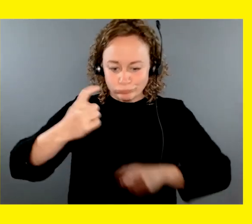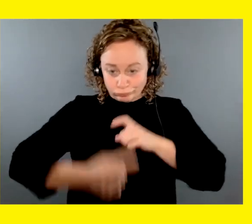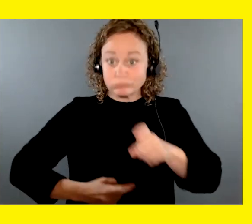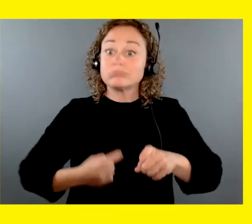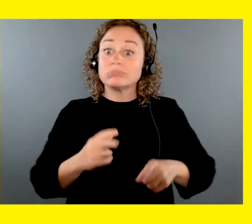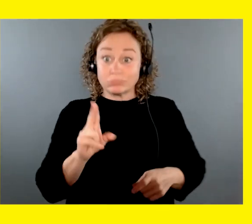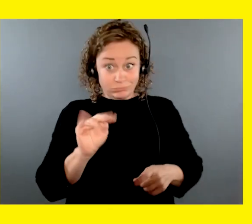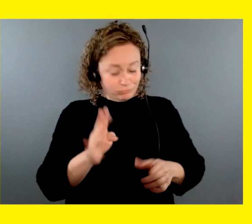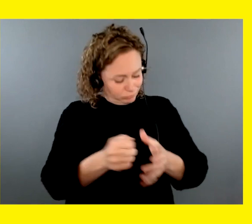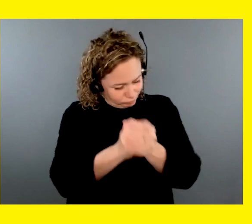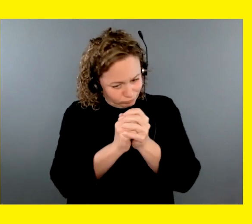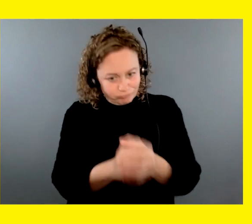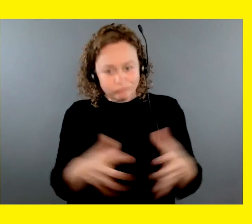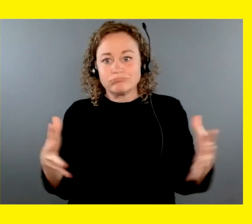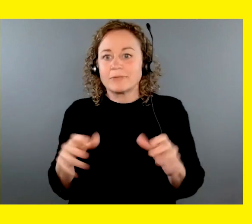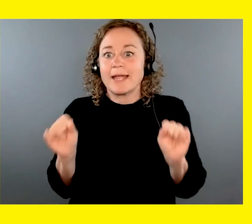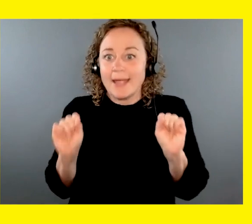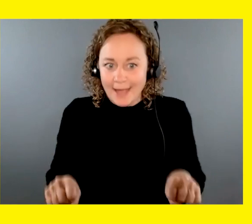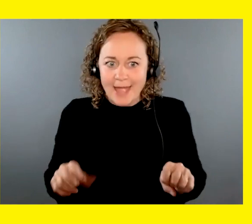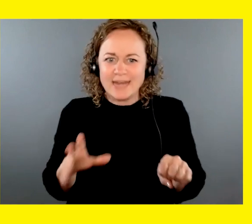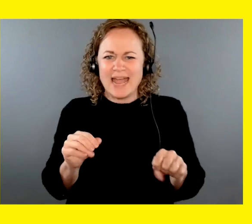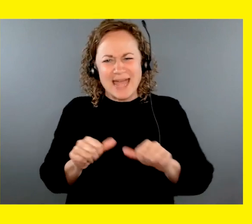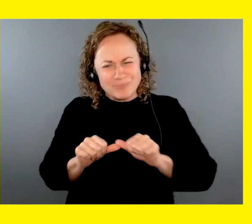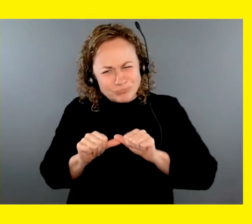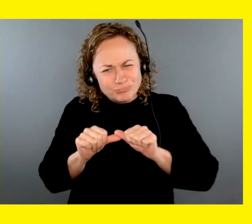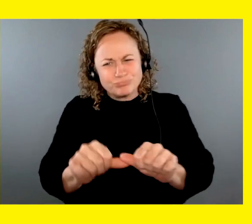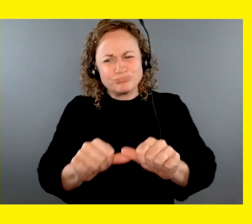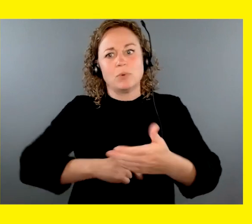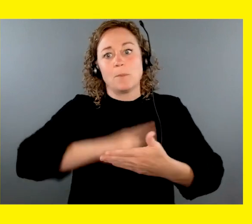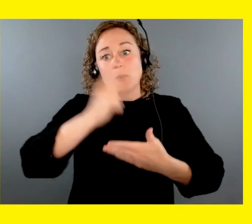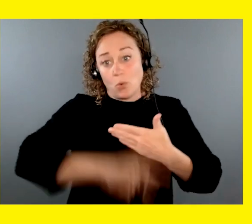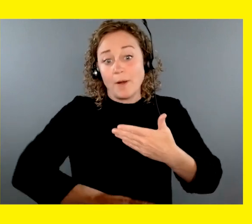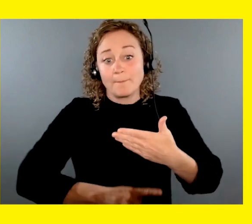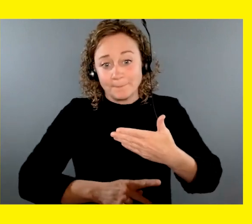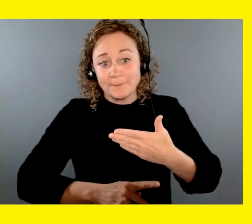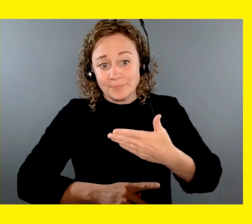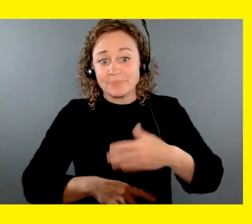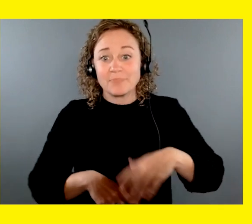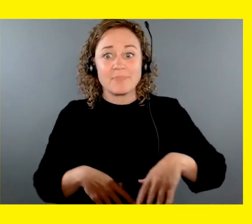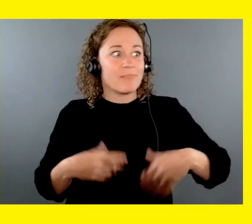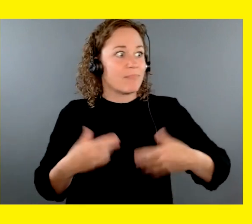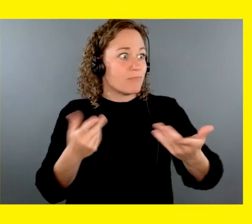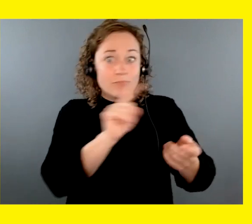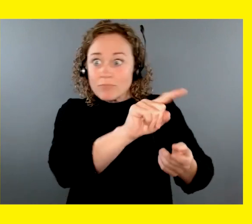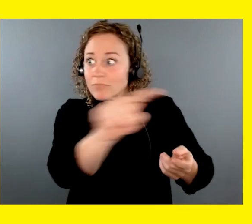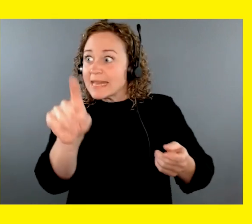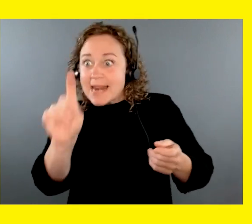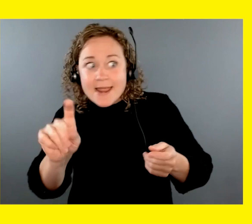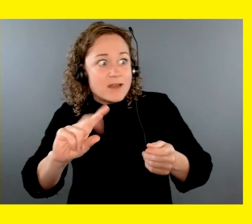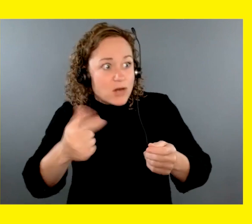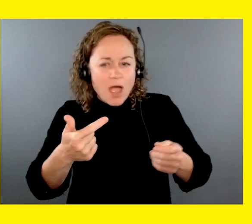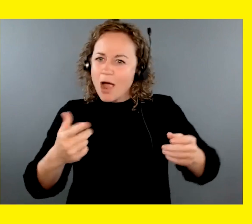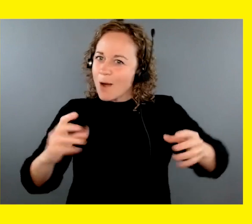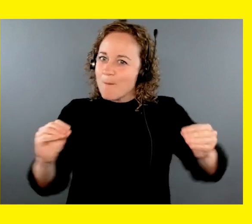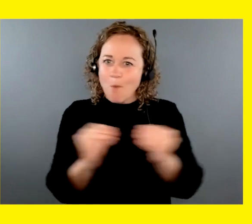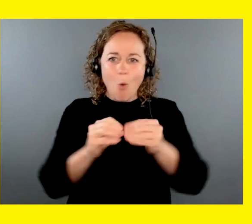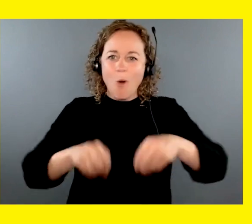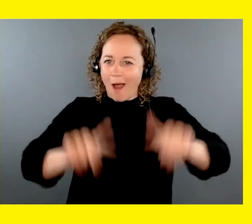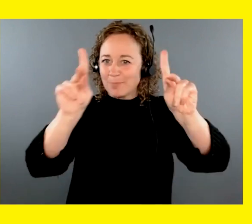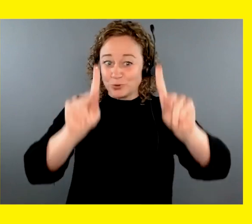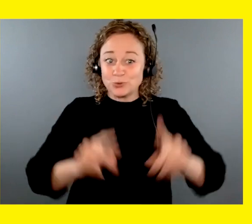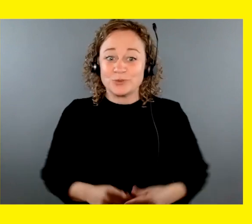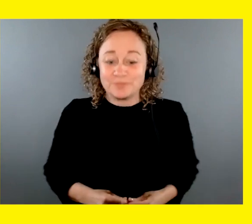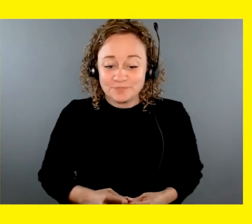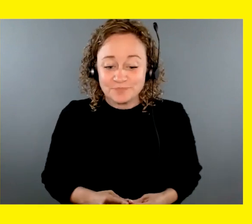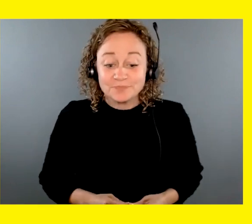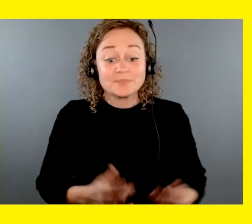accelerate the development of a sustainable, full-service guide dog program and give more people the opportunity to be partnered with guide dogs. And